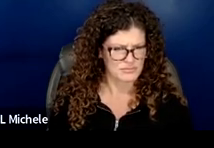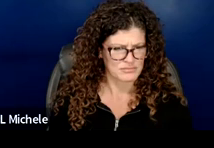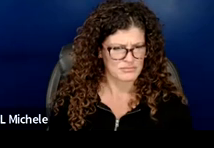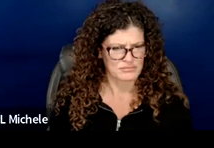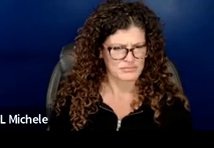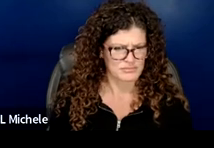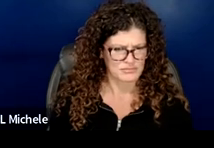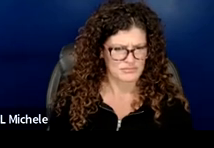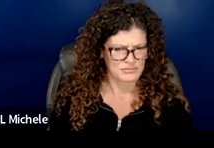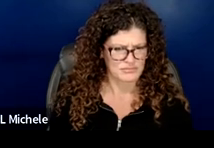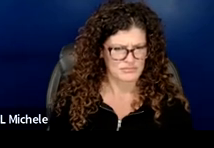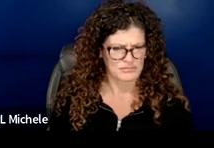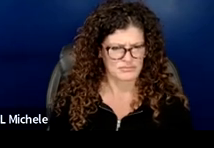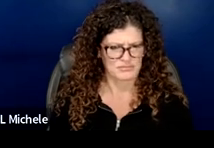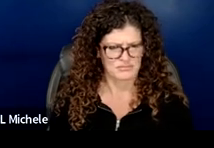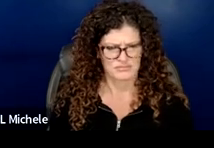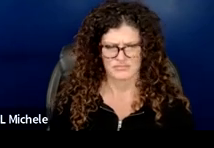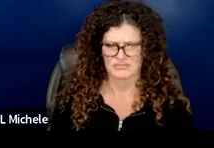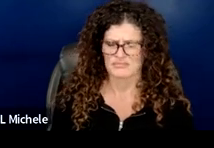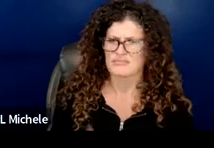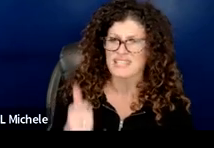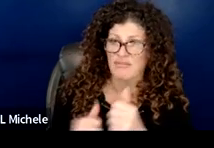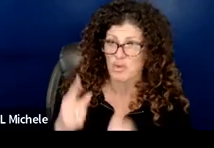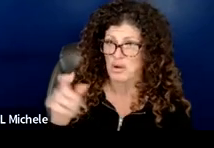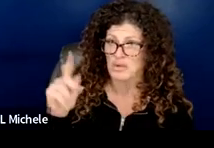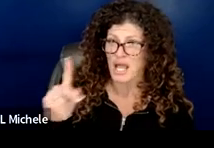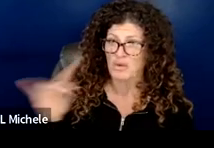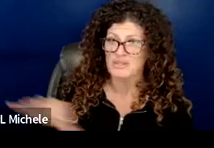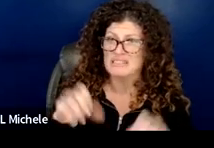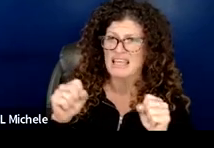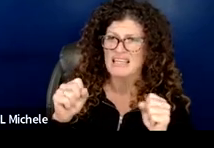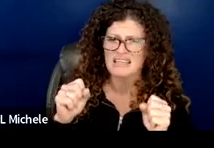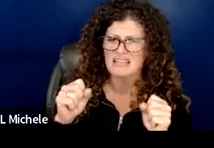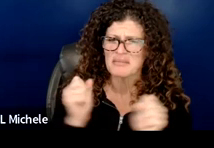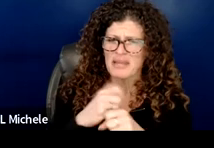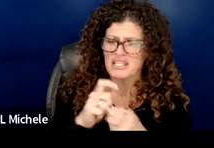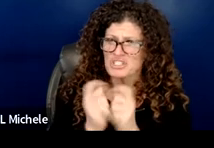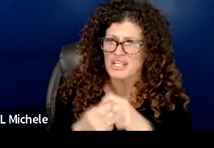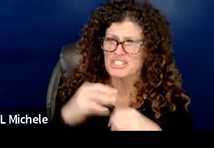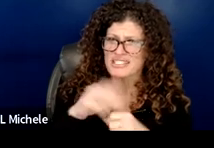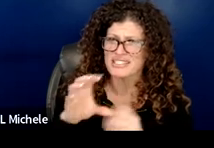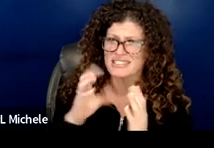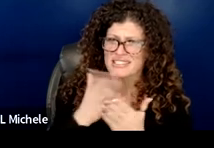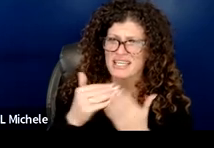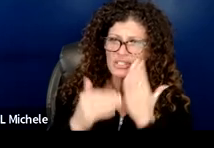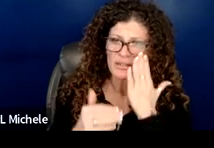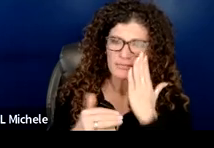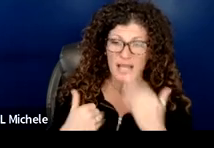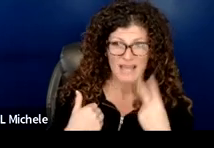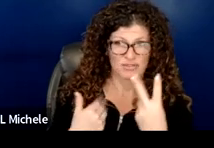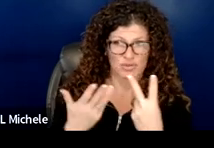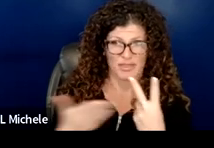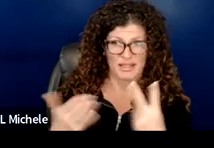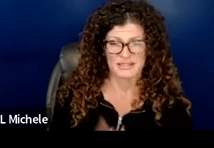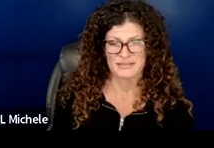everybody okay with us um taking those and making the changes within this section i have two things if that's okay and they're